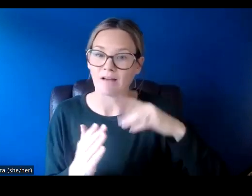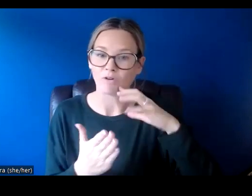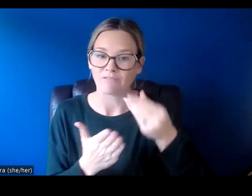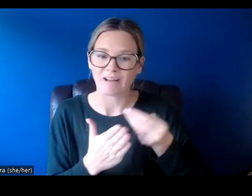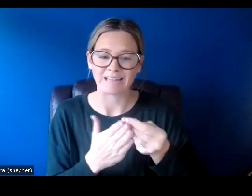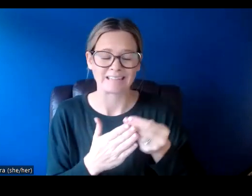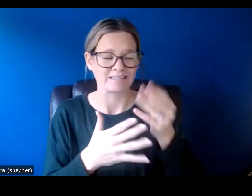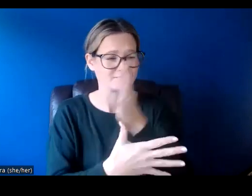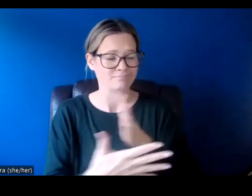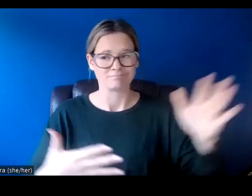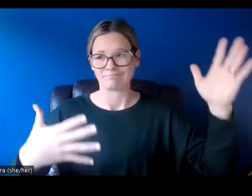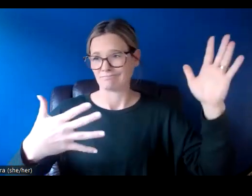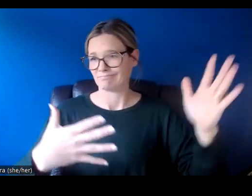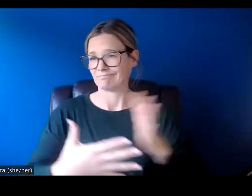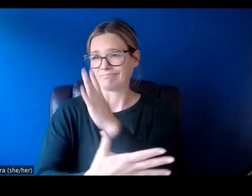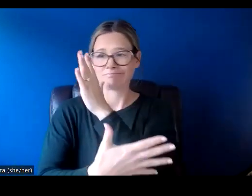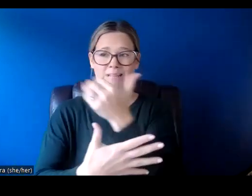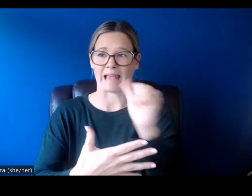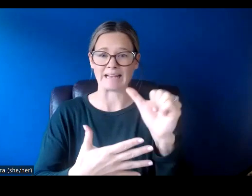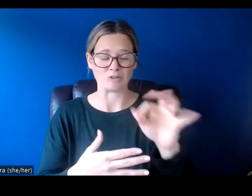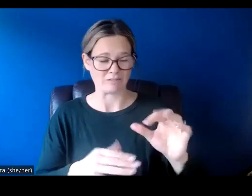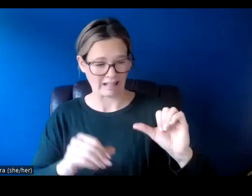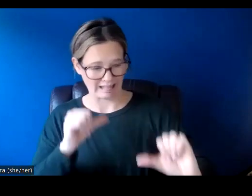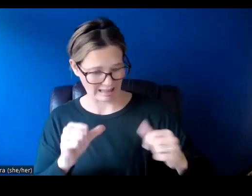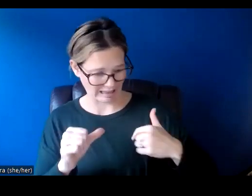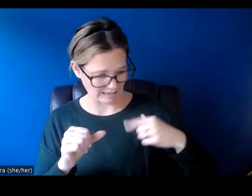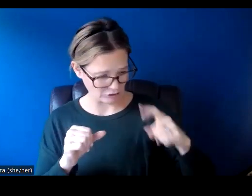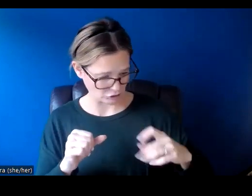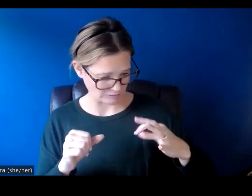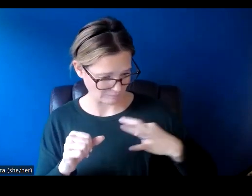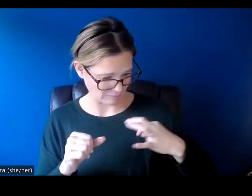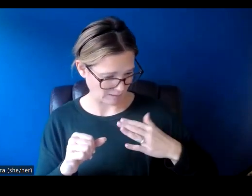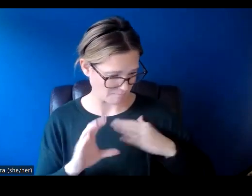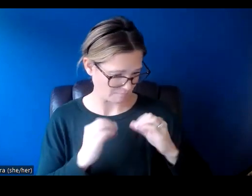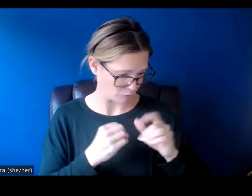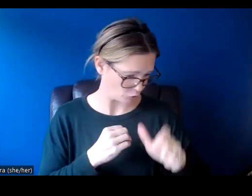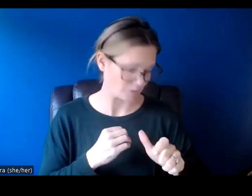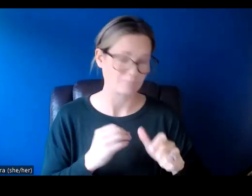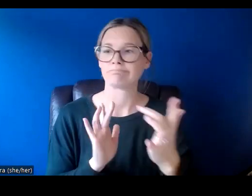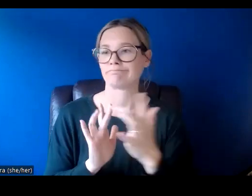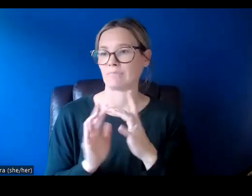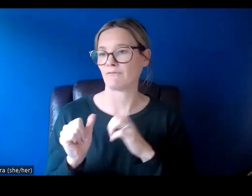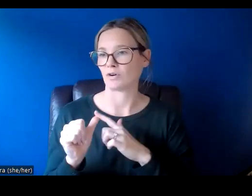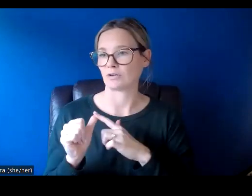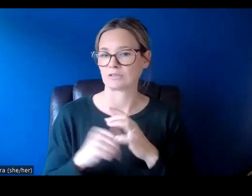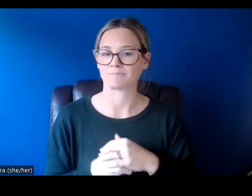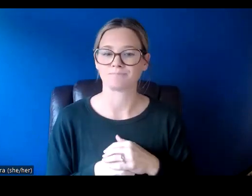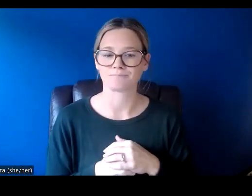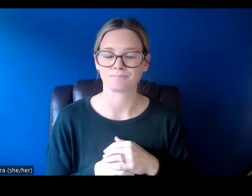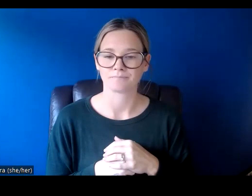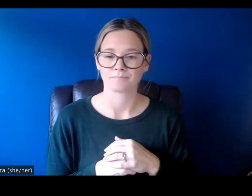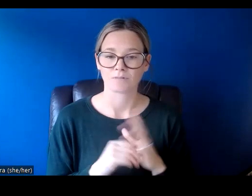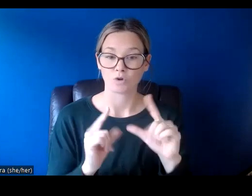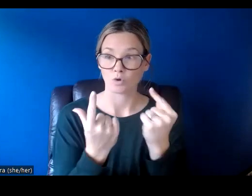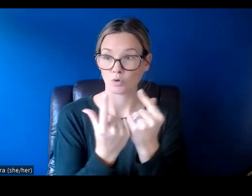is a wide-ranging category, so reach out to us if you're unsure if your organization is eligible. Groups are required to